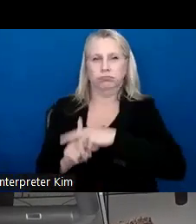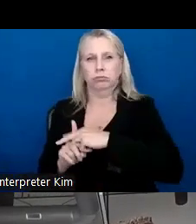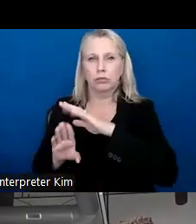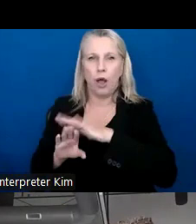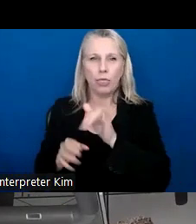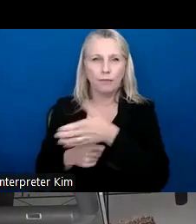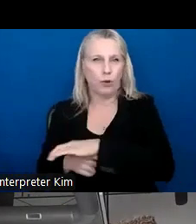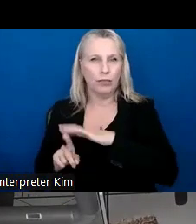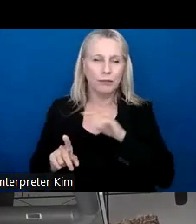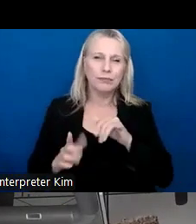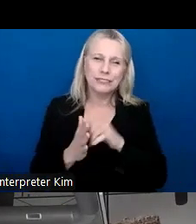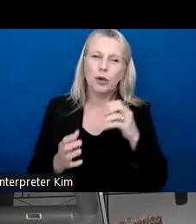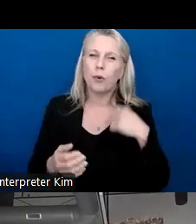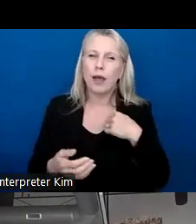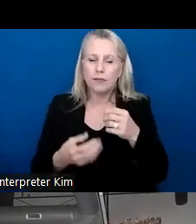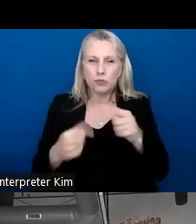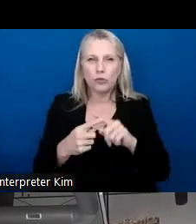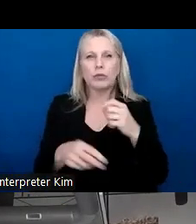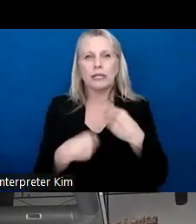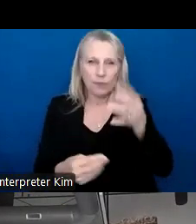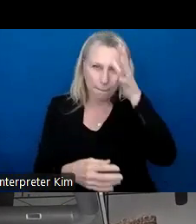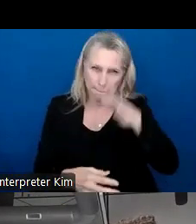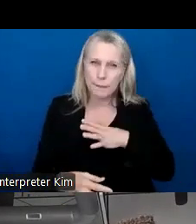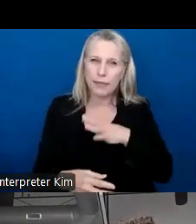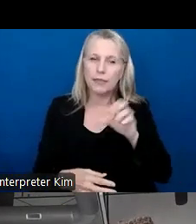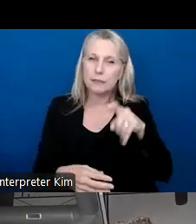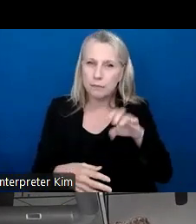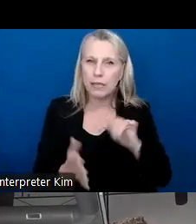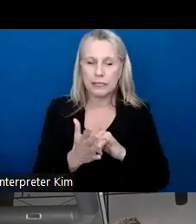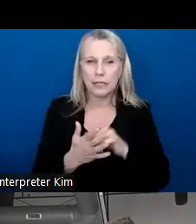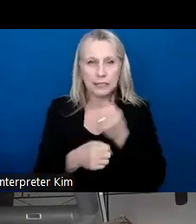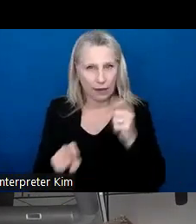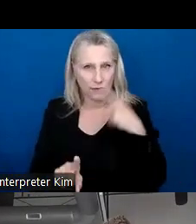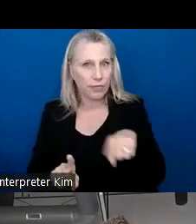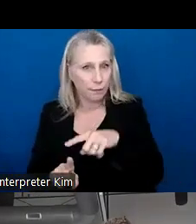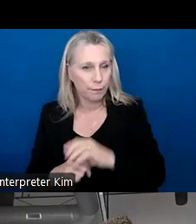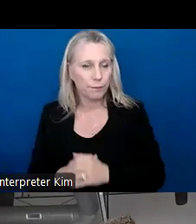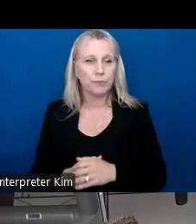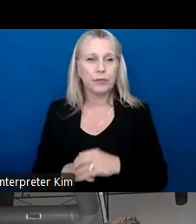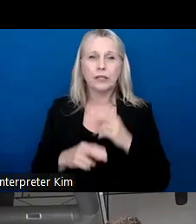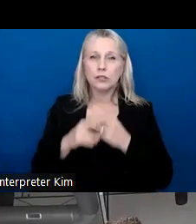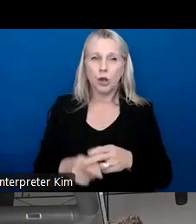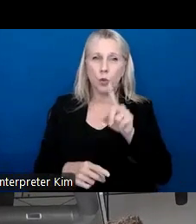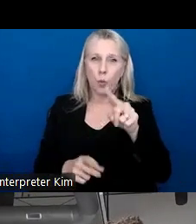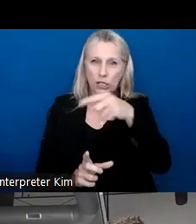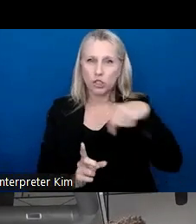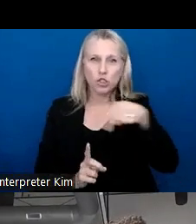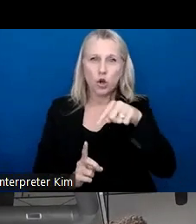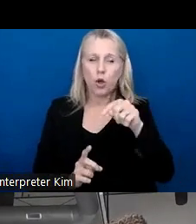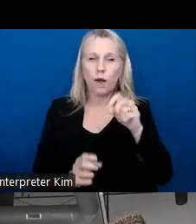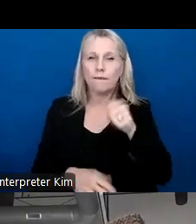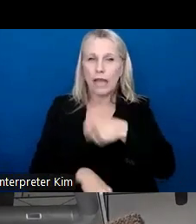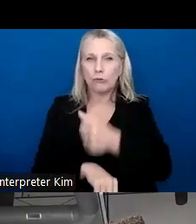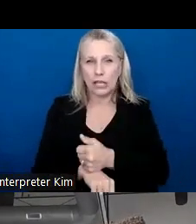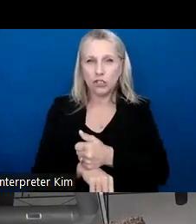and positive masculinity space for them. Um, it is evidence-based curriculum. It's called the One Circle Foundation, um, that we